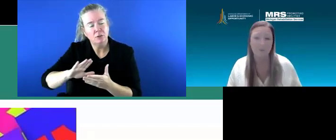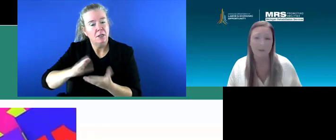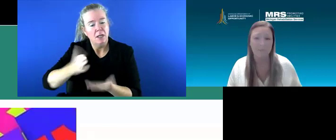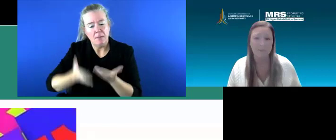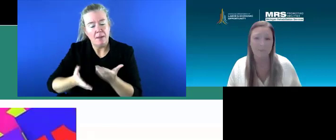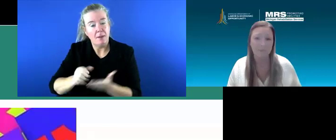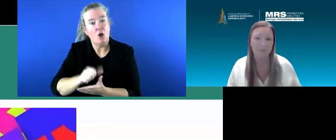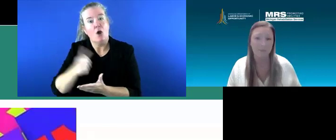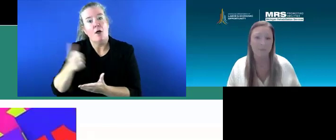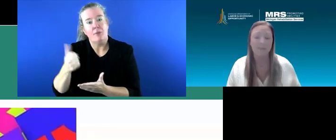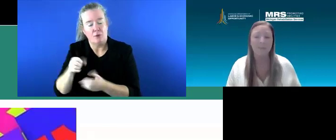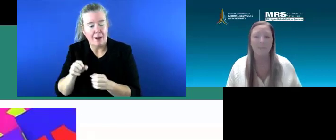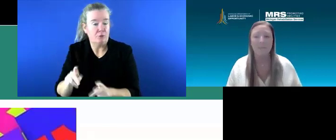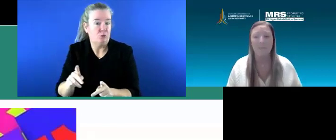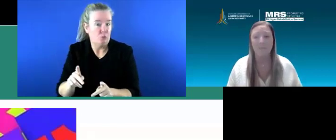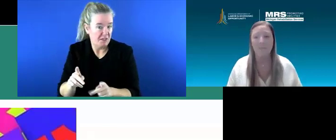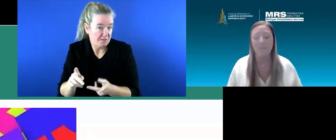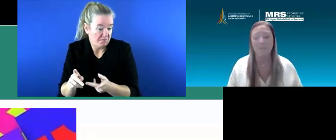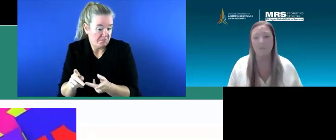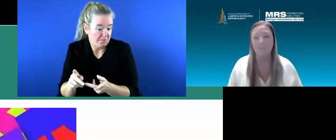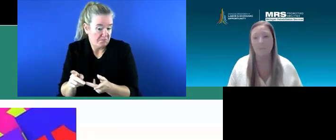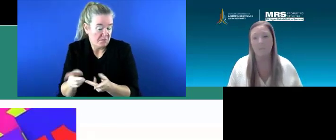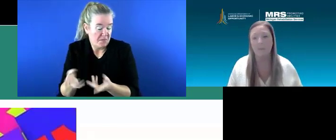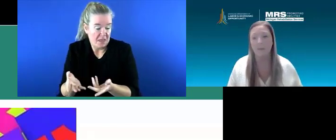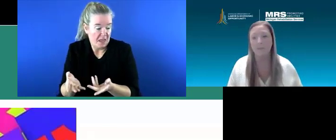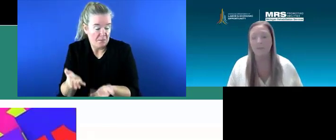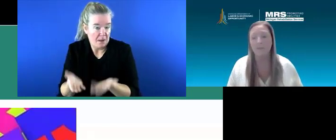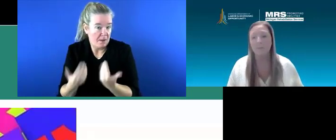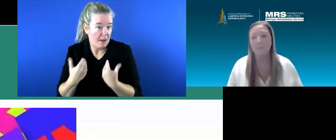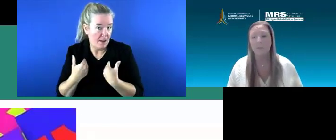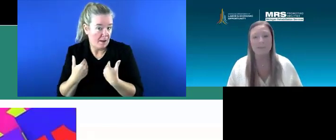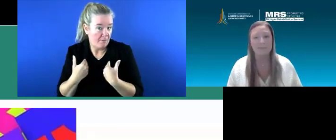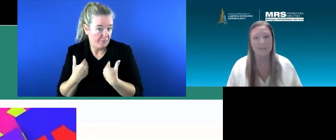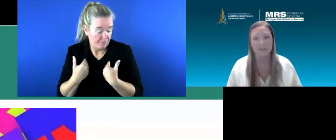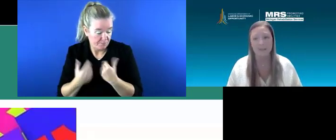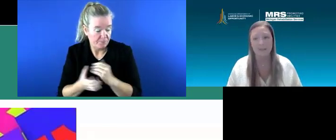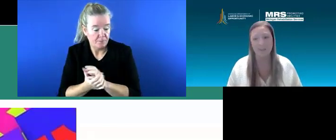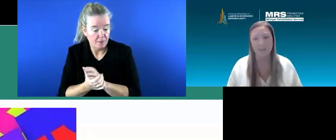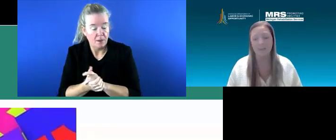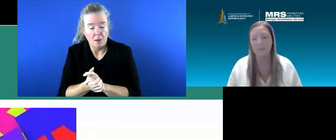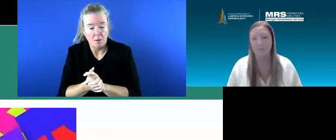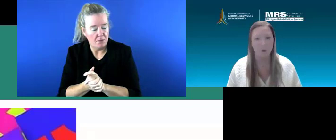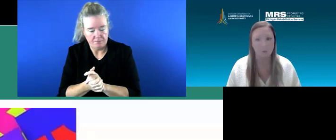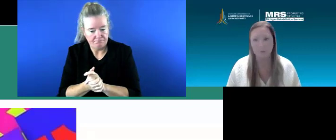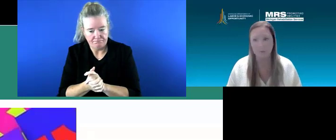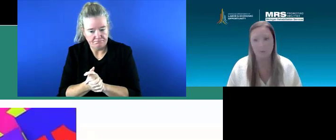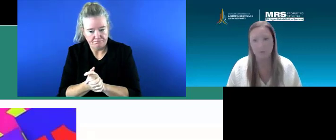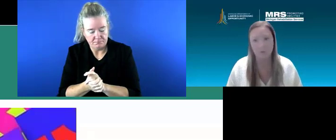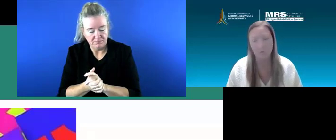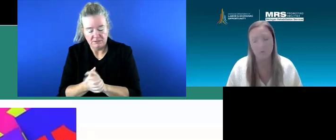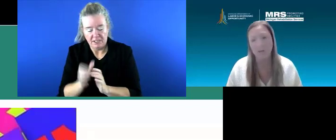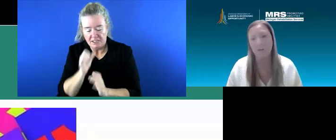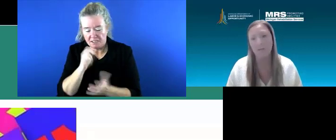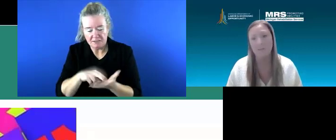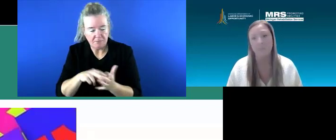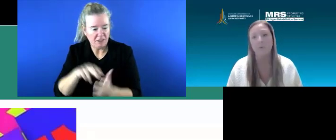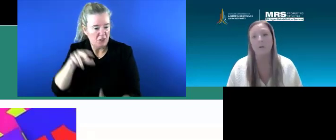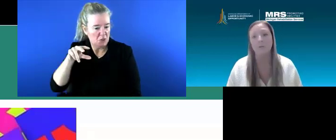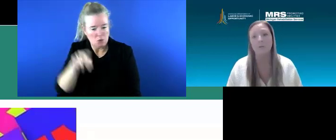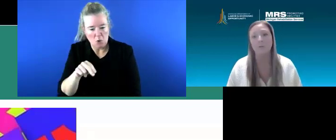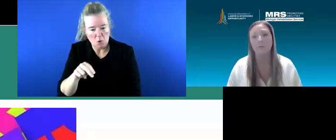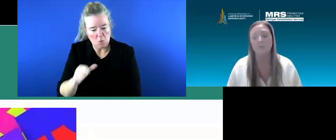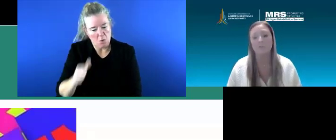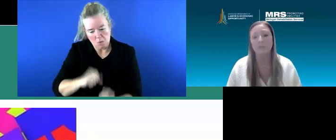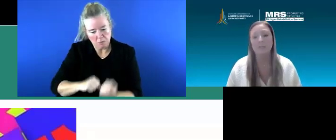maybe some other opportunities that they, you know, may have, but it's not a, no, they, you know, we're not going to